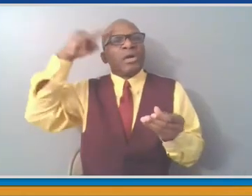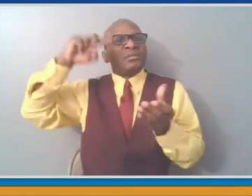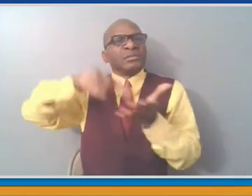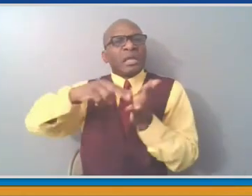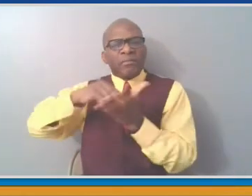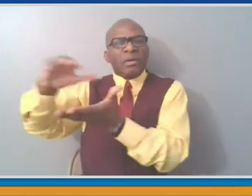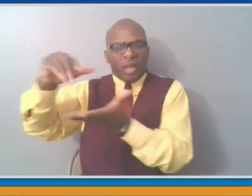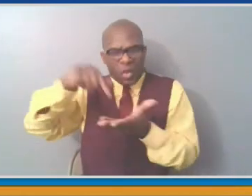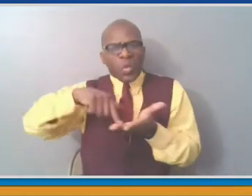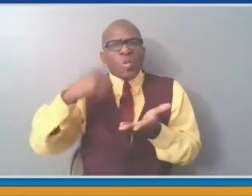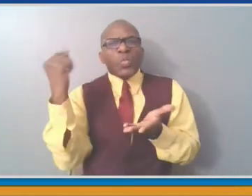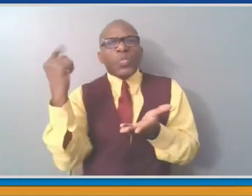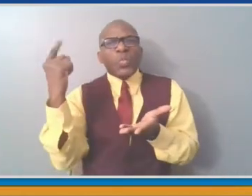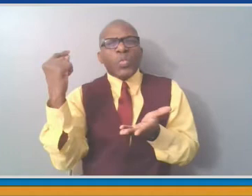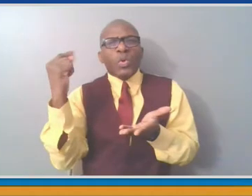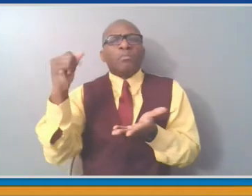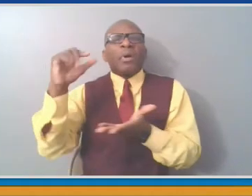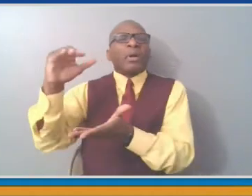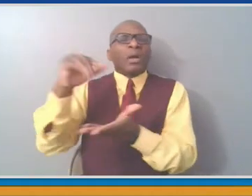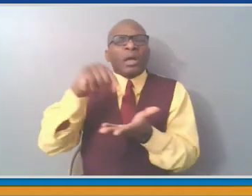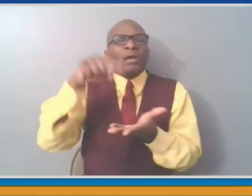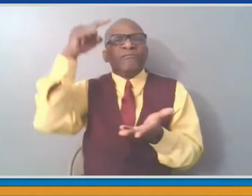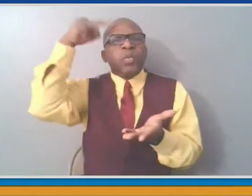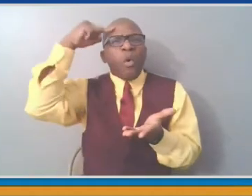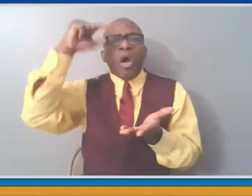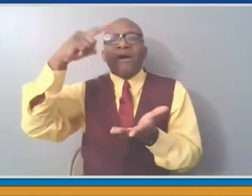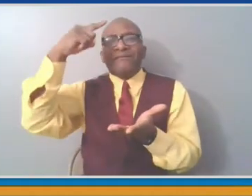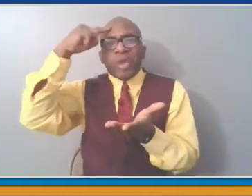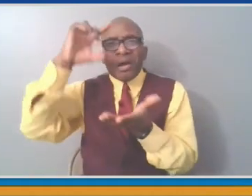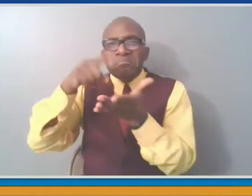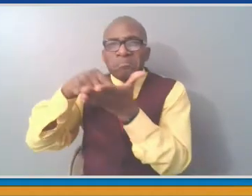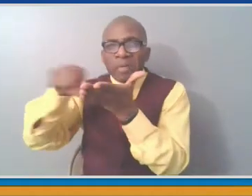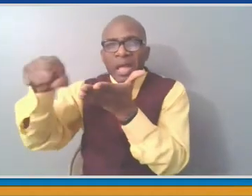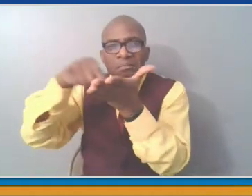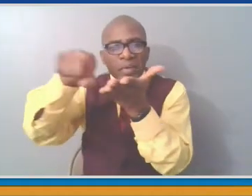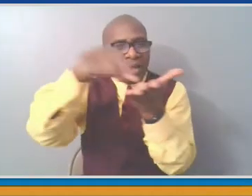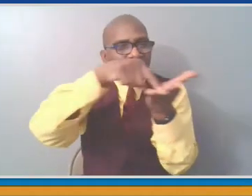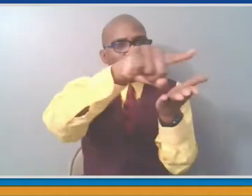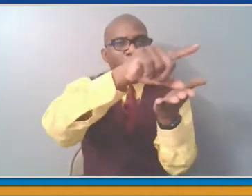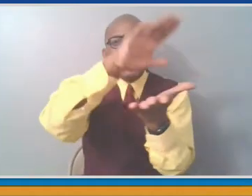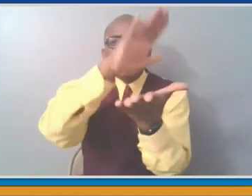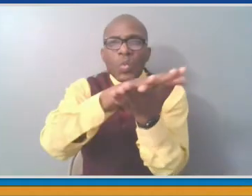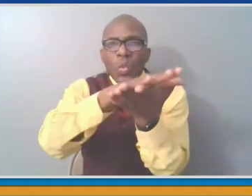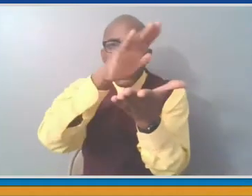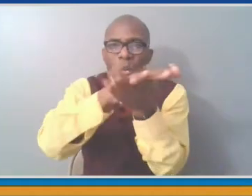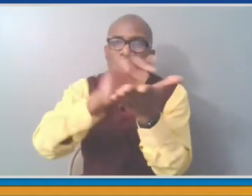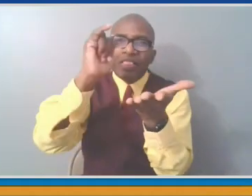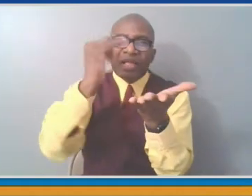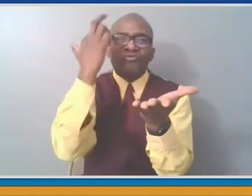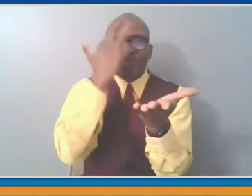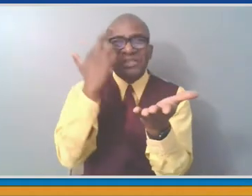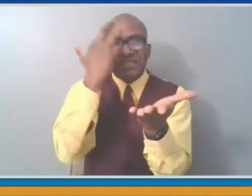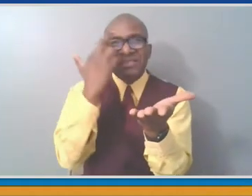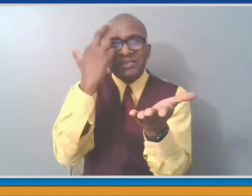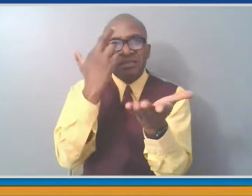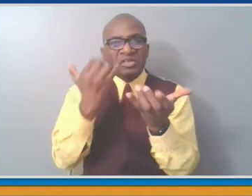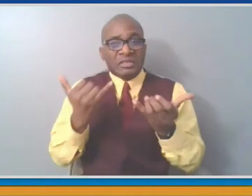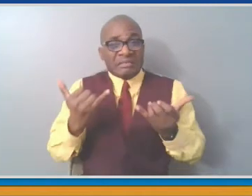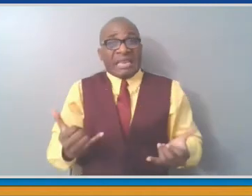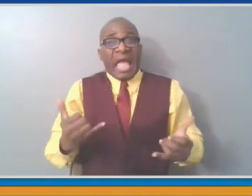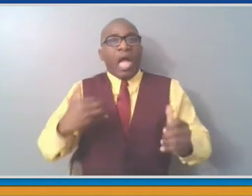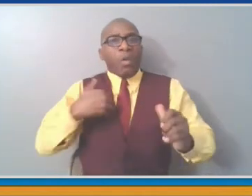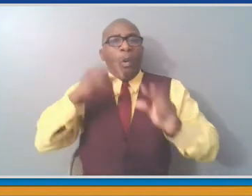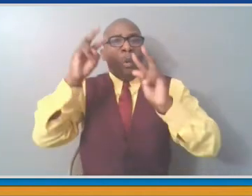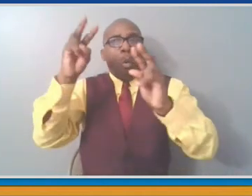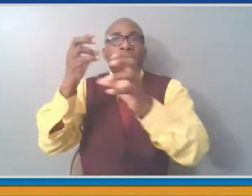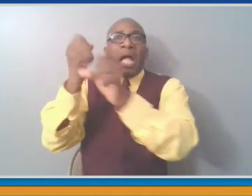subsidy, as they should, for public schools to rely less on property taxation for it. We have cut in Westchester County your Westchester County property